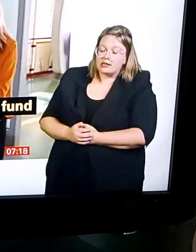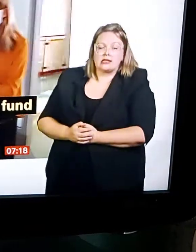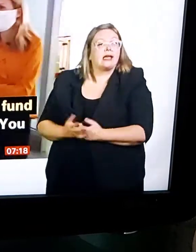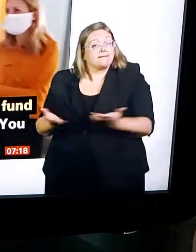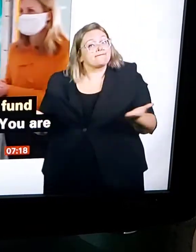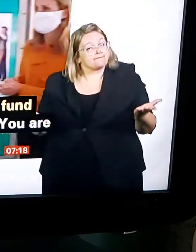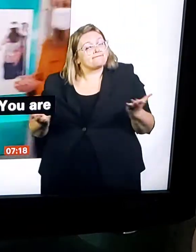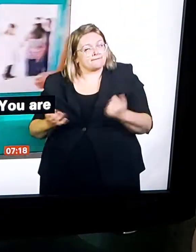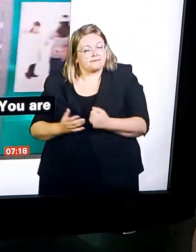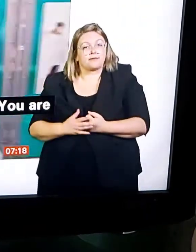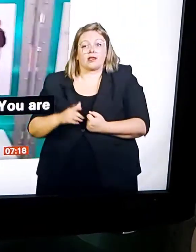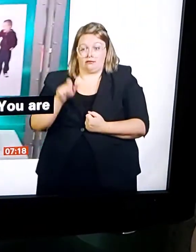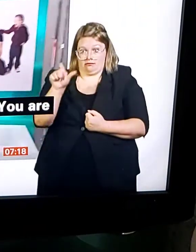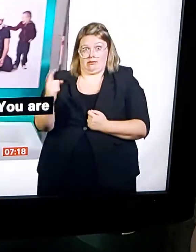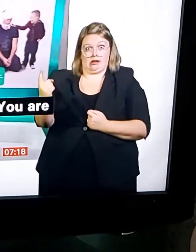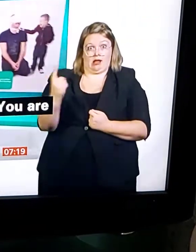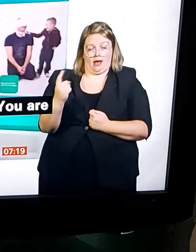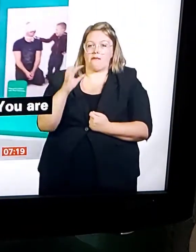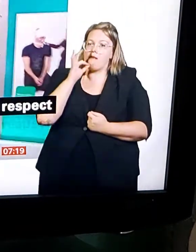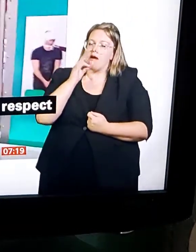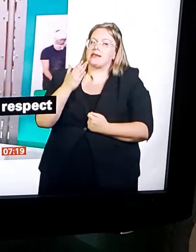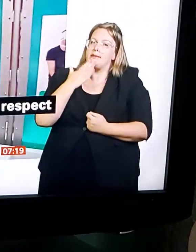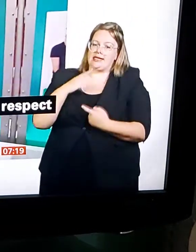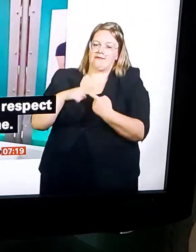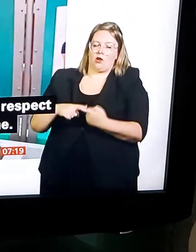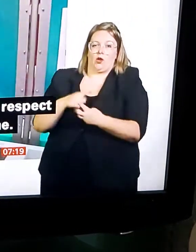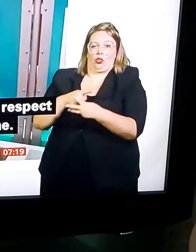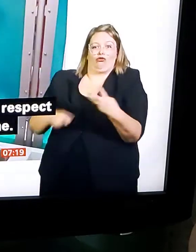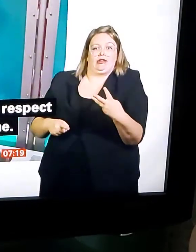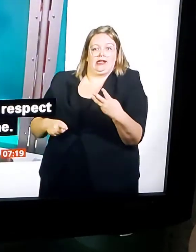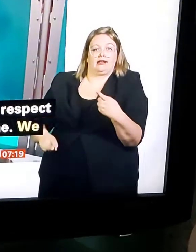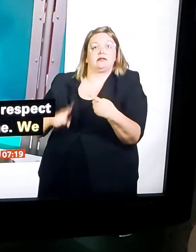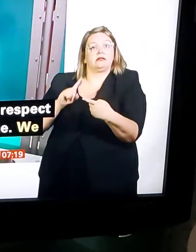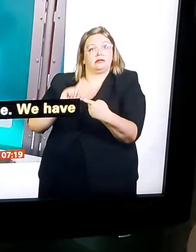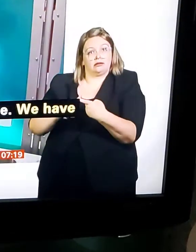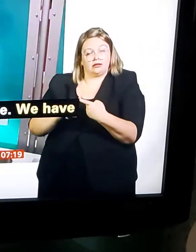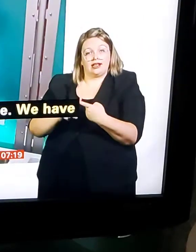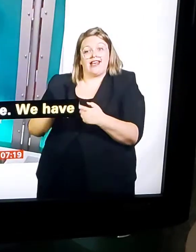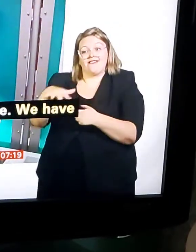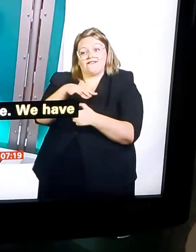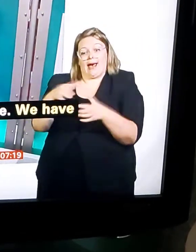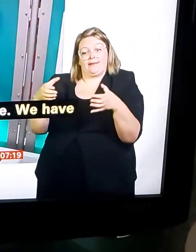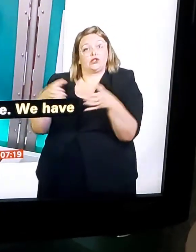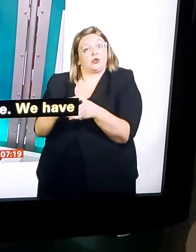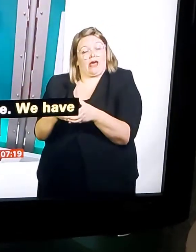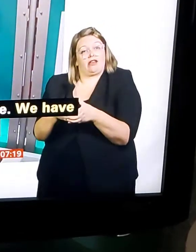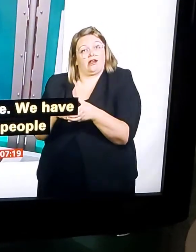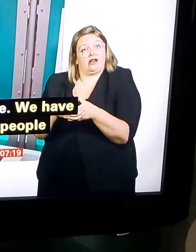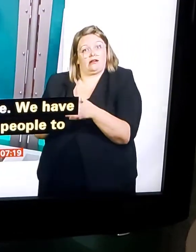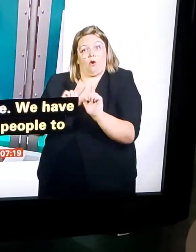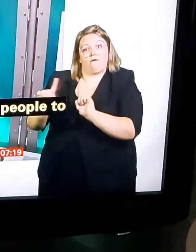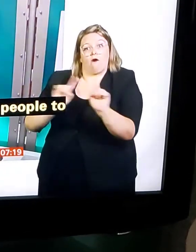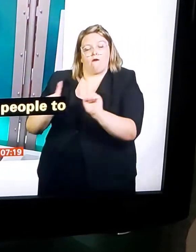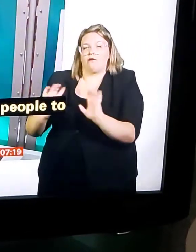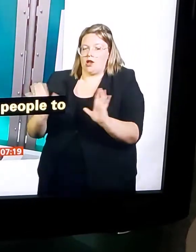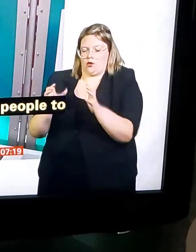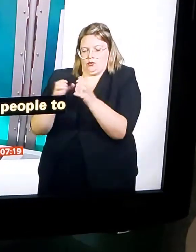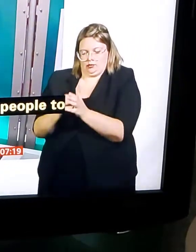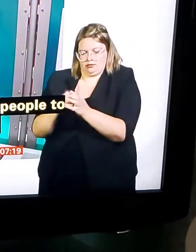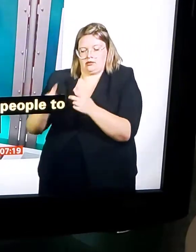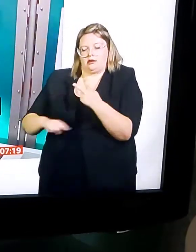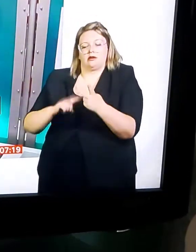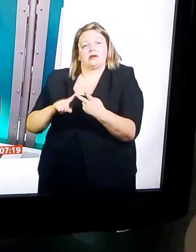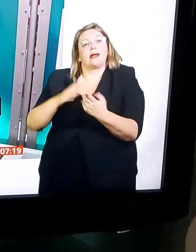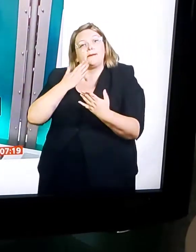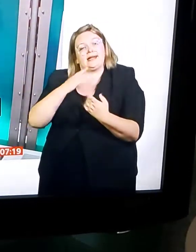I'm moving directly from the campsite to the open water. What if I told you that you can buy a caravan, then you can move from land to